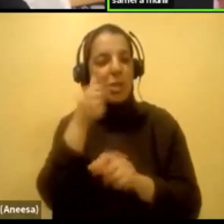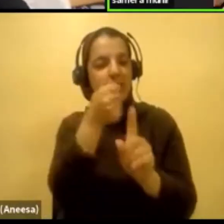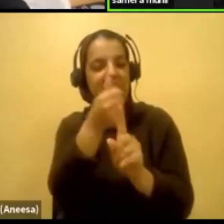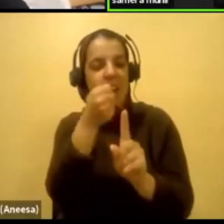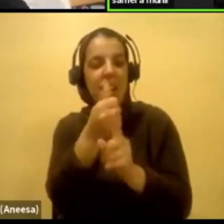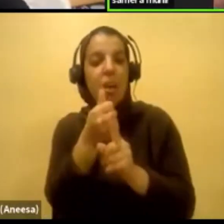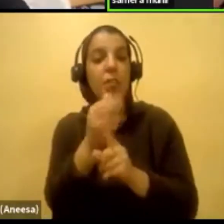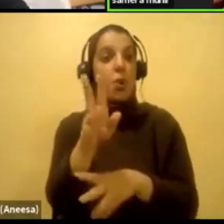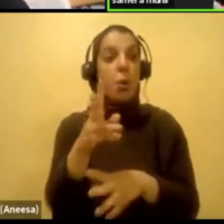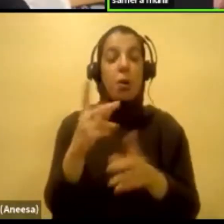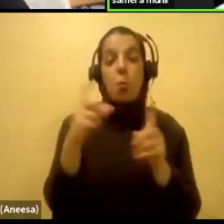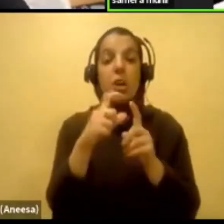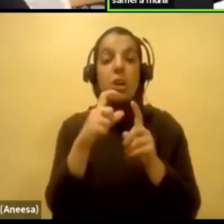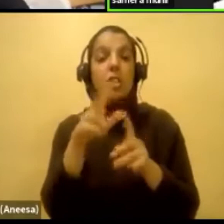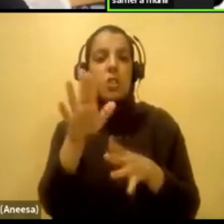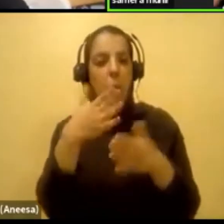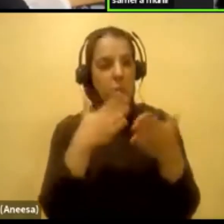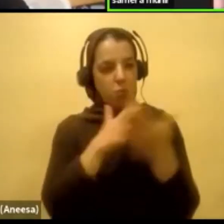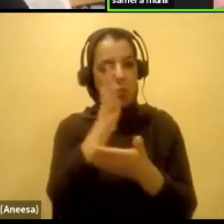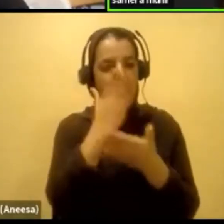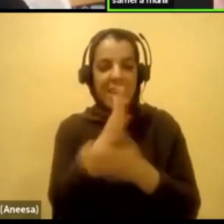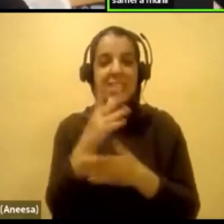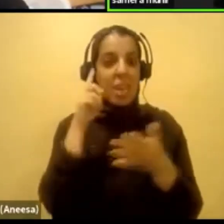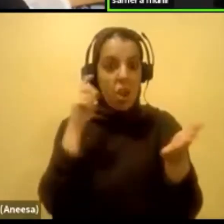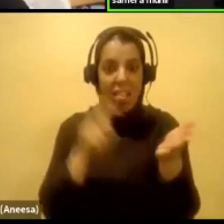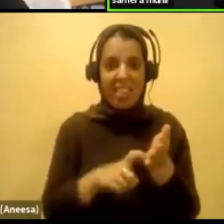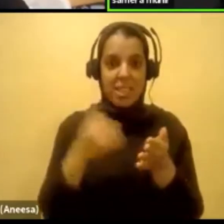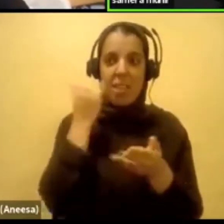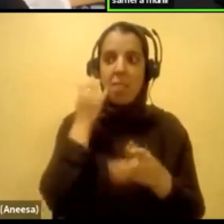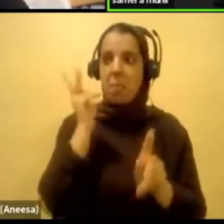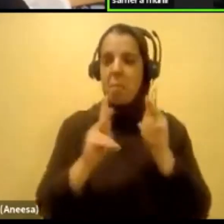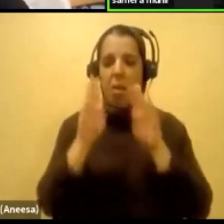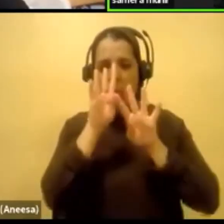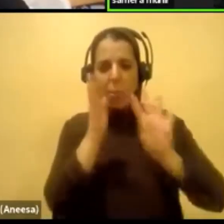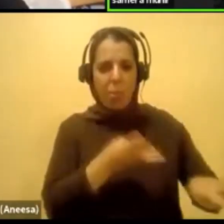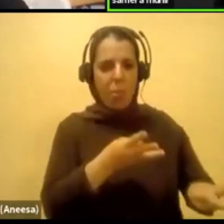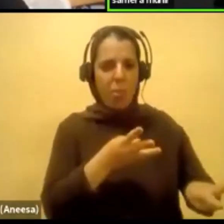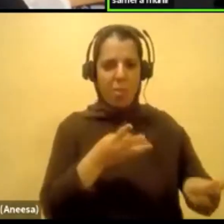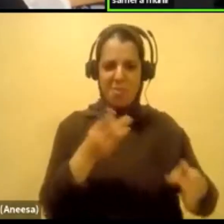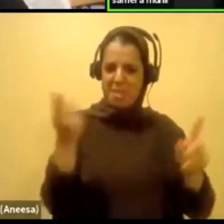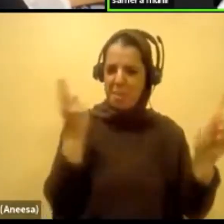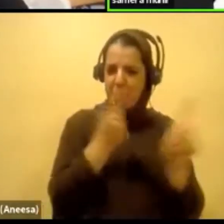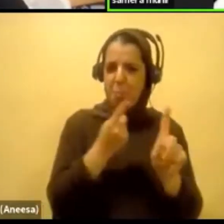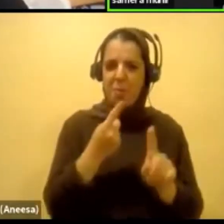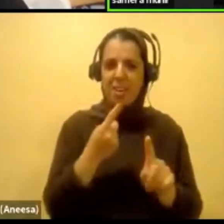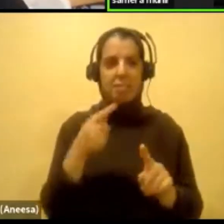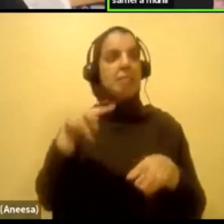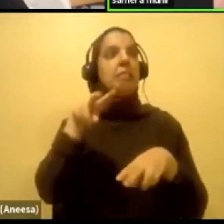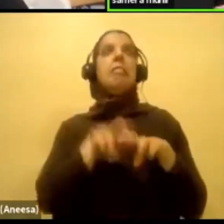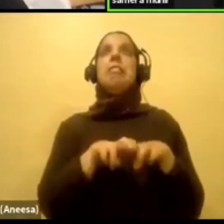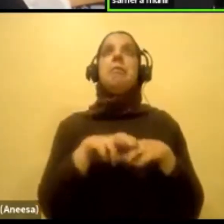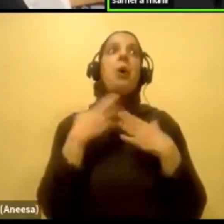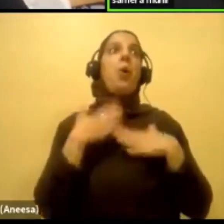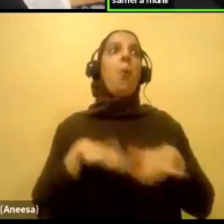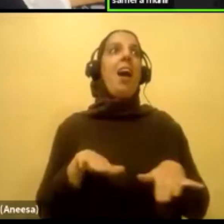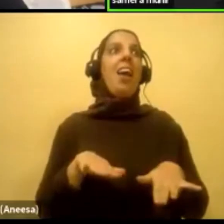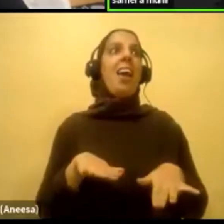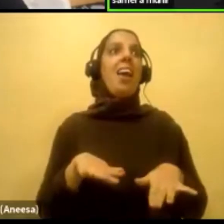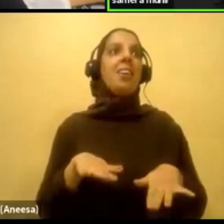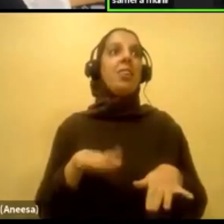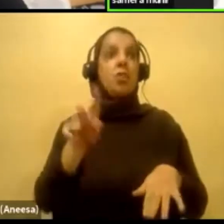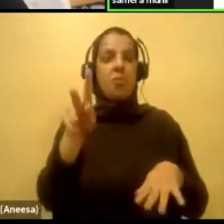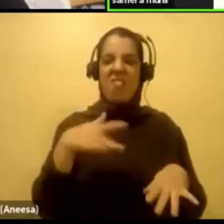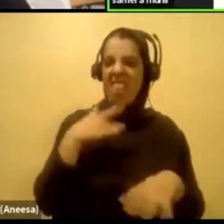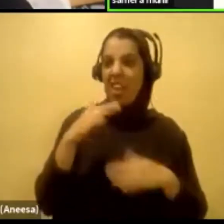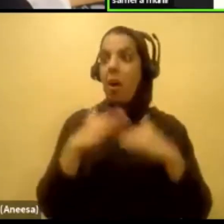words heard and your rights acknowledged, like, what's the point? And I'm not going to sit here and just be quiet because it's comfortable for you. No, get uncomfortable.